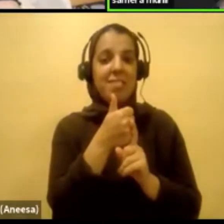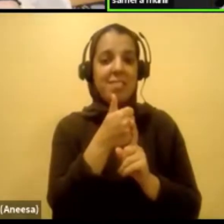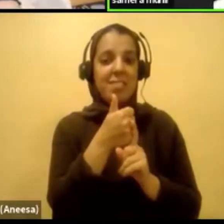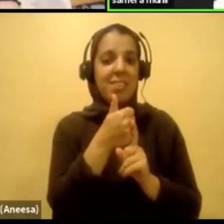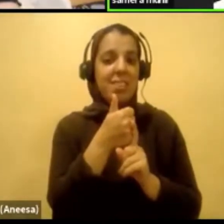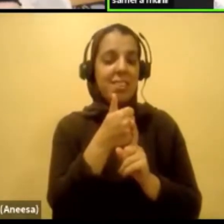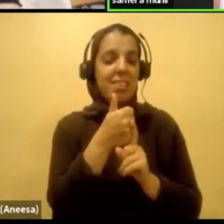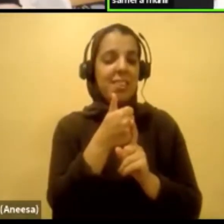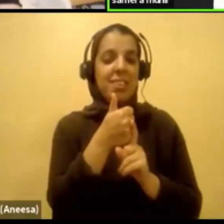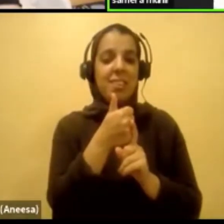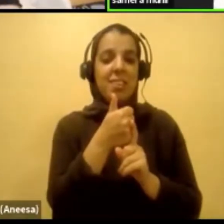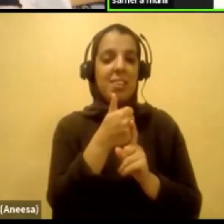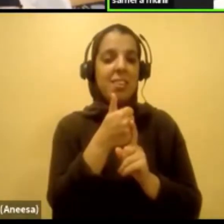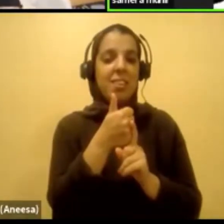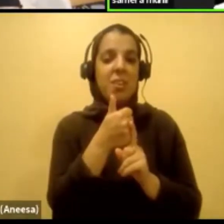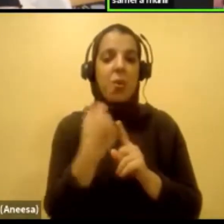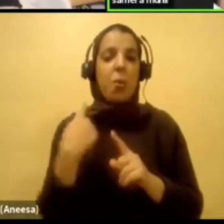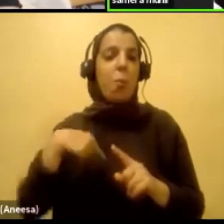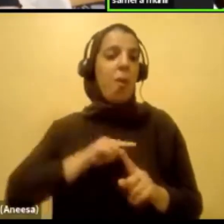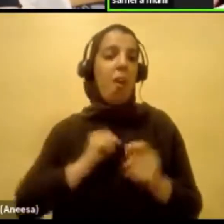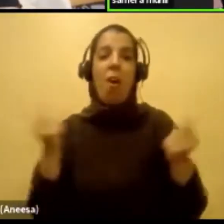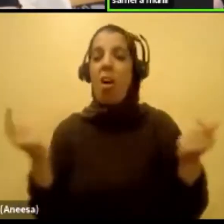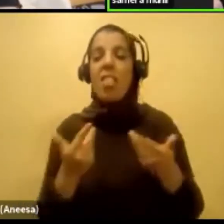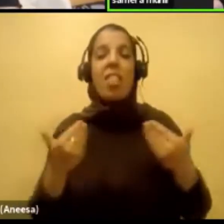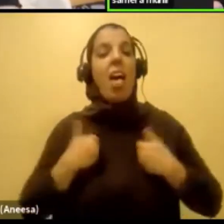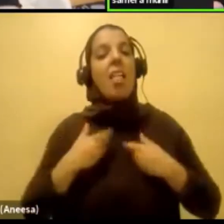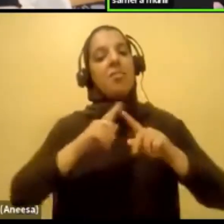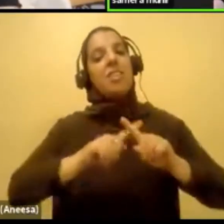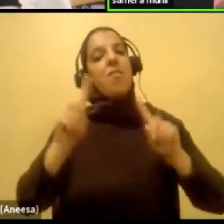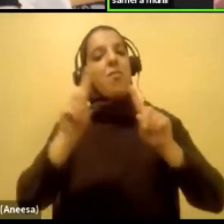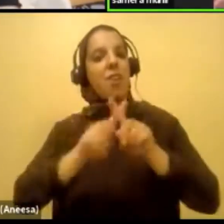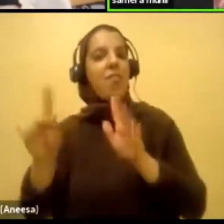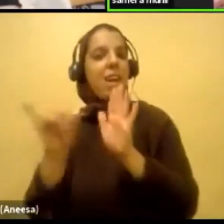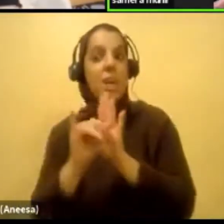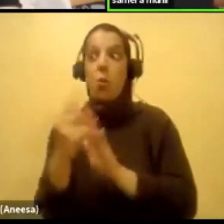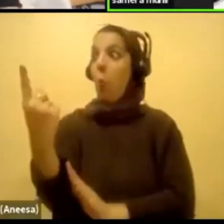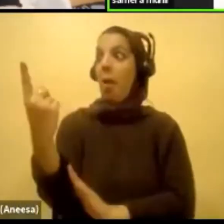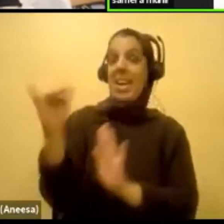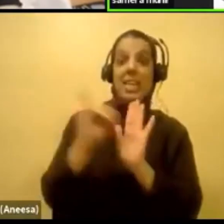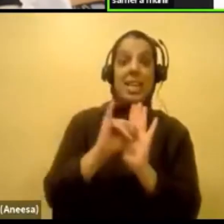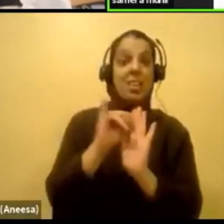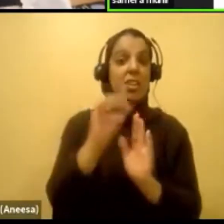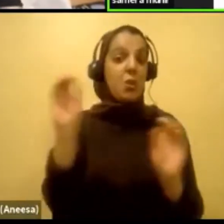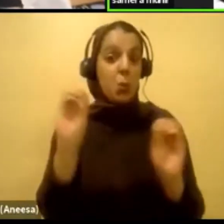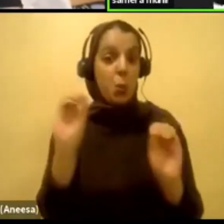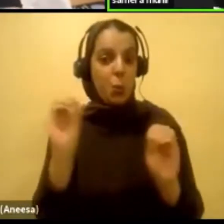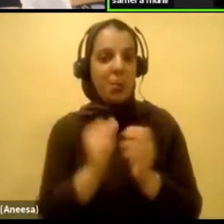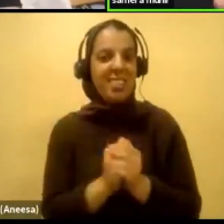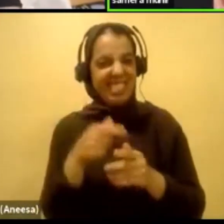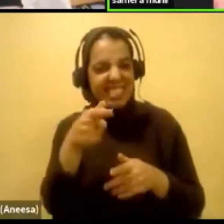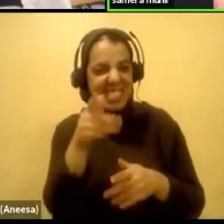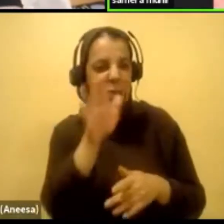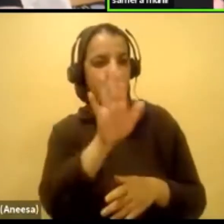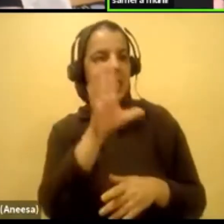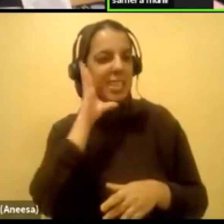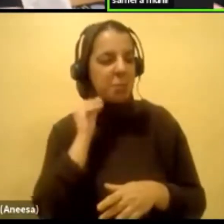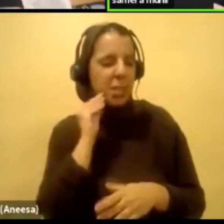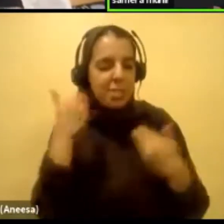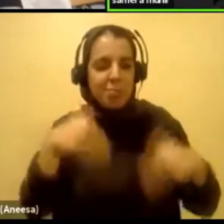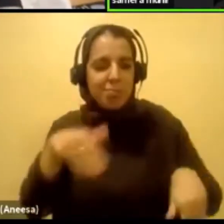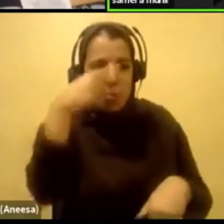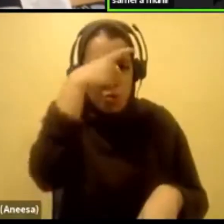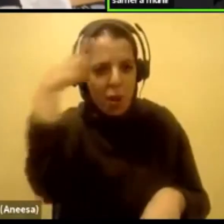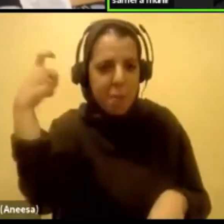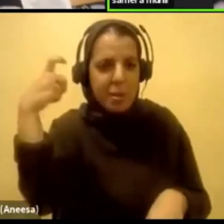it's multiple. We have multiple layers. There's not one thing that defines us. And things like this are just so traumatizing. And as a young